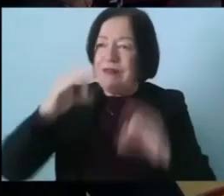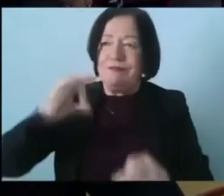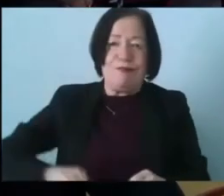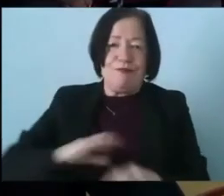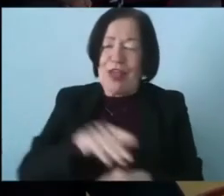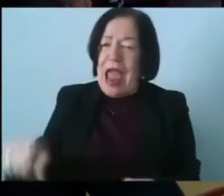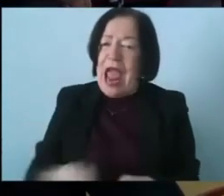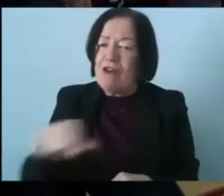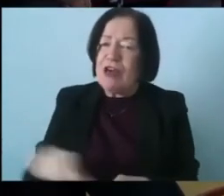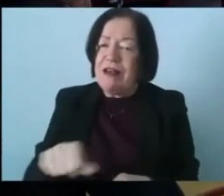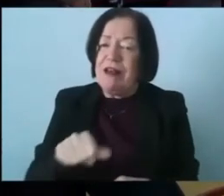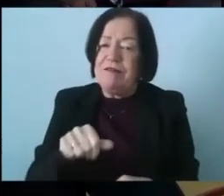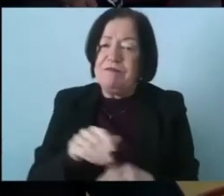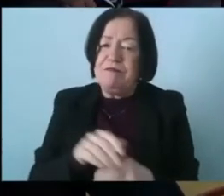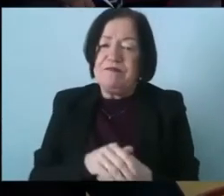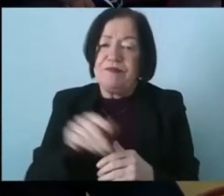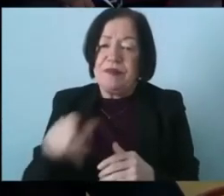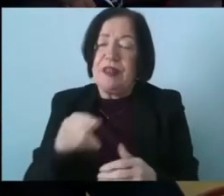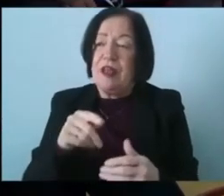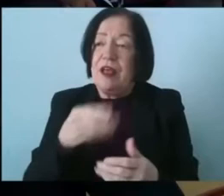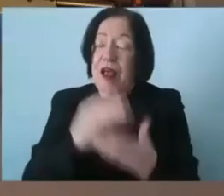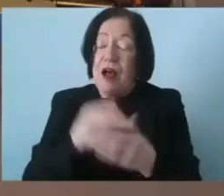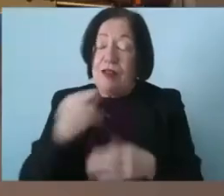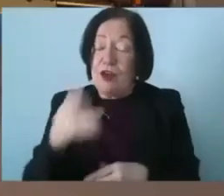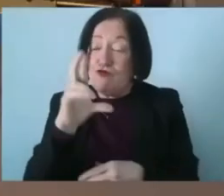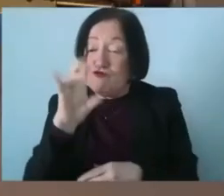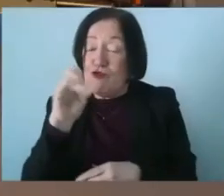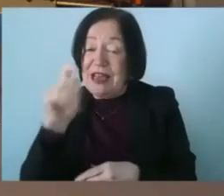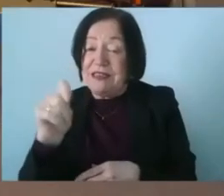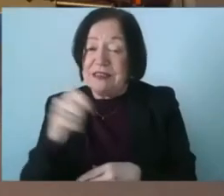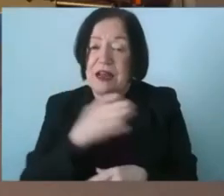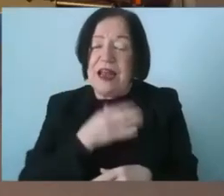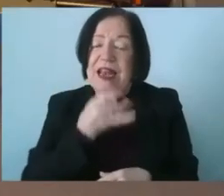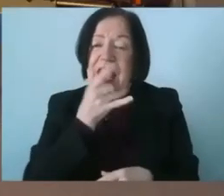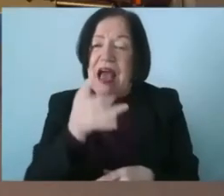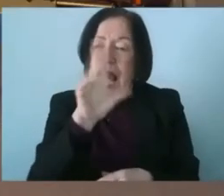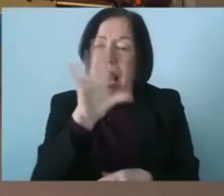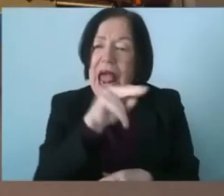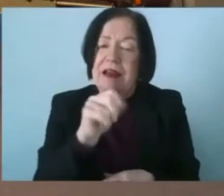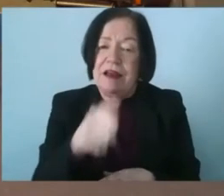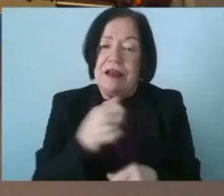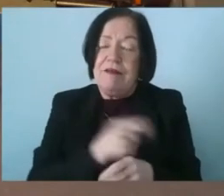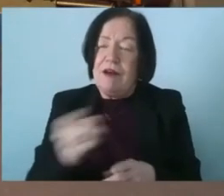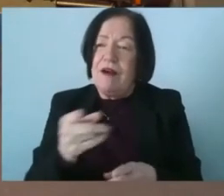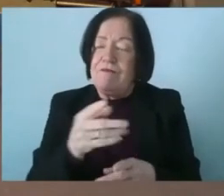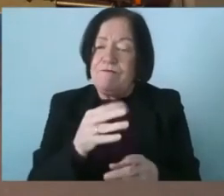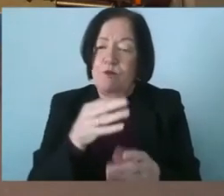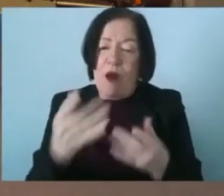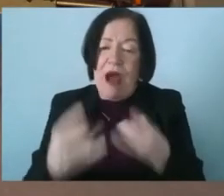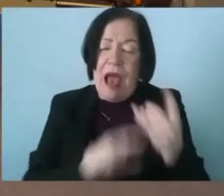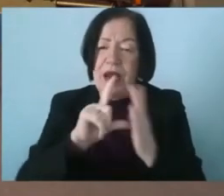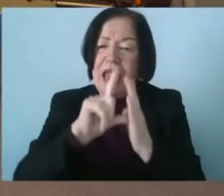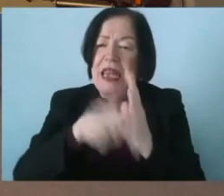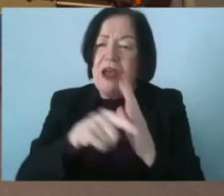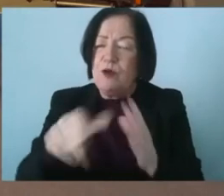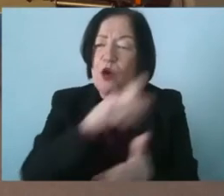in terms of uh laying on the cricket uh i'd like to ask her about the the follow-on from the direct provision centers